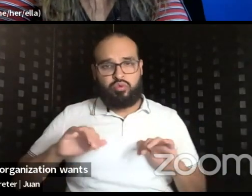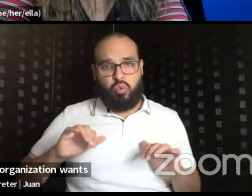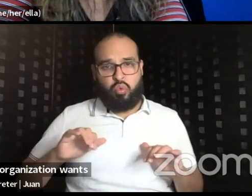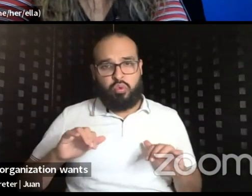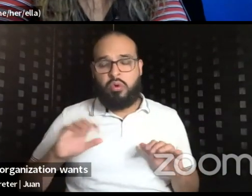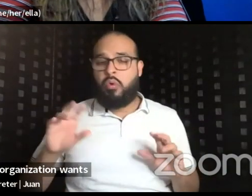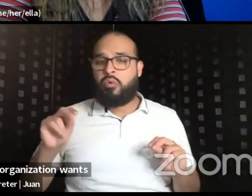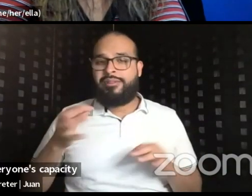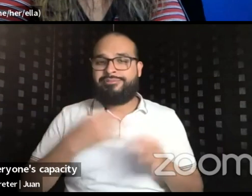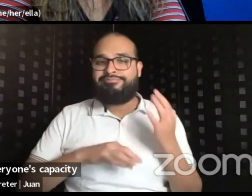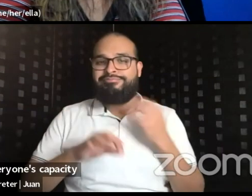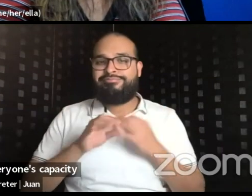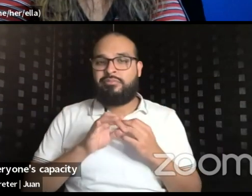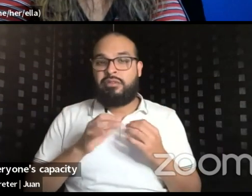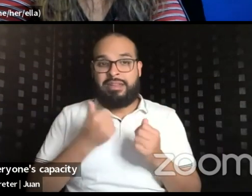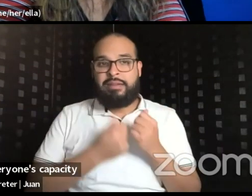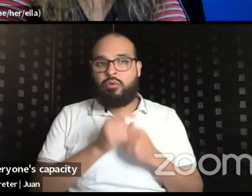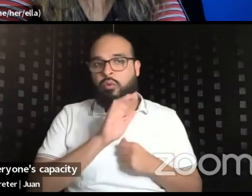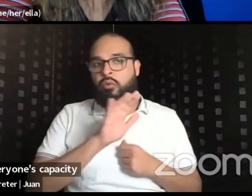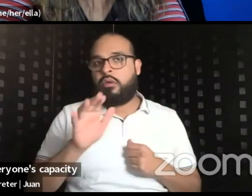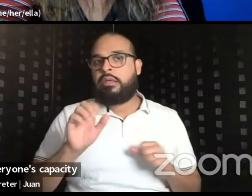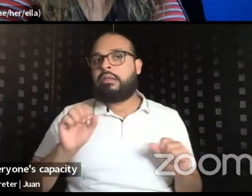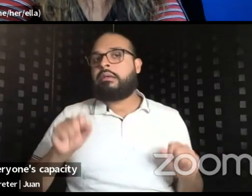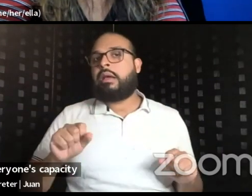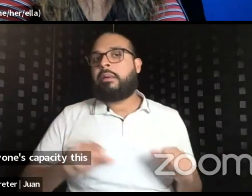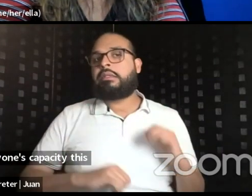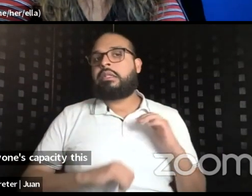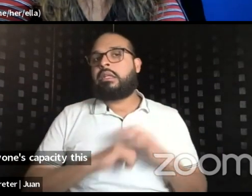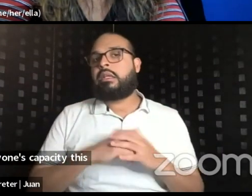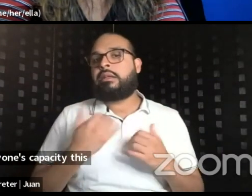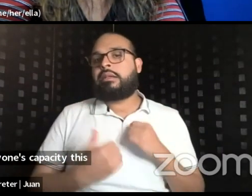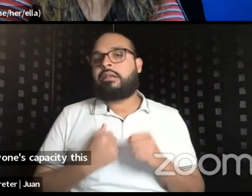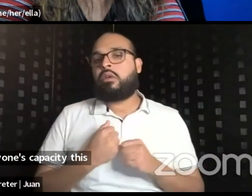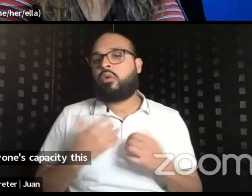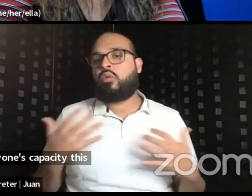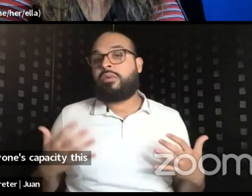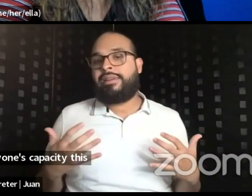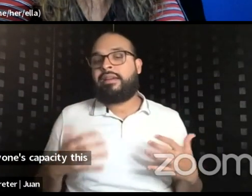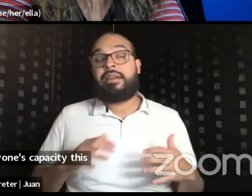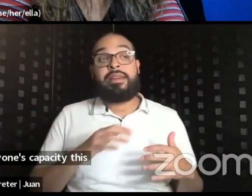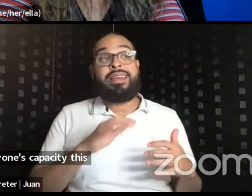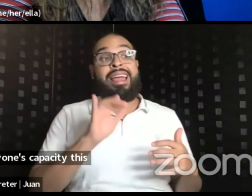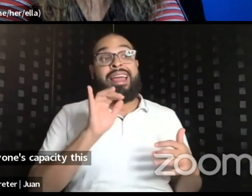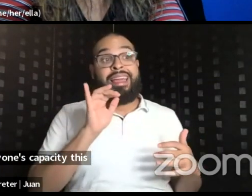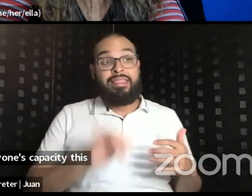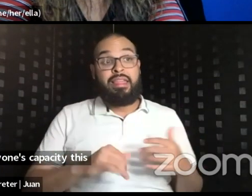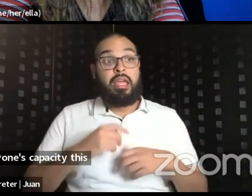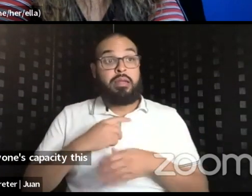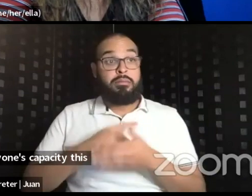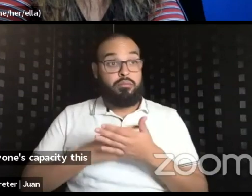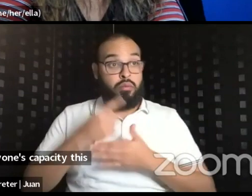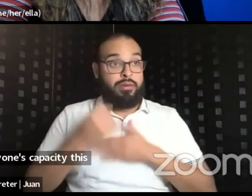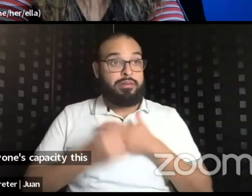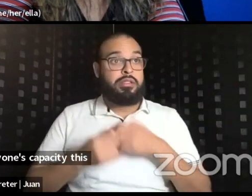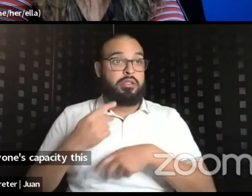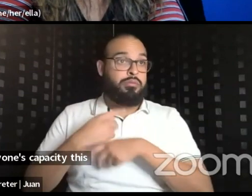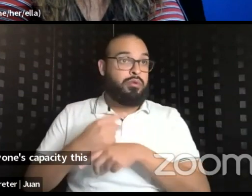what is everyone's capacity this year and grow the productions and the projects from the capacity of the folks in the room?